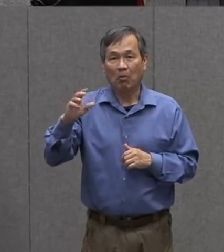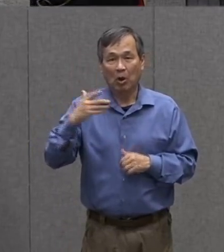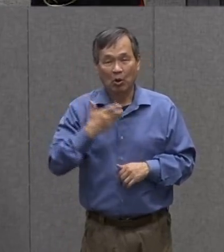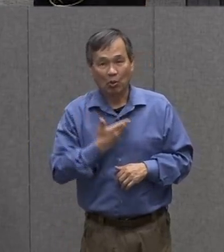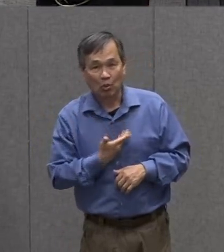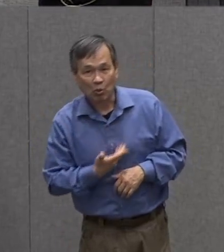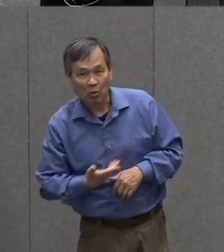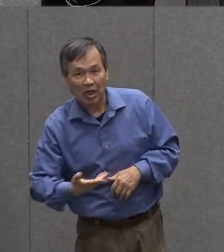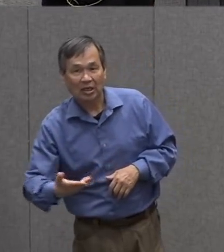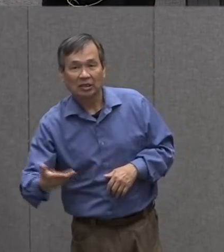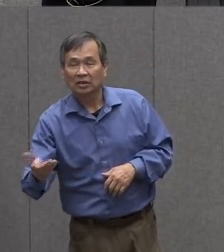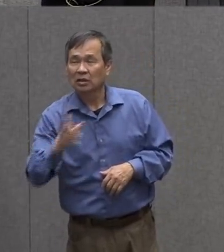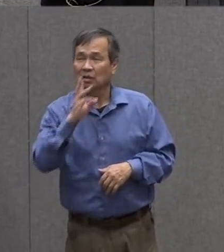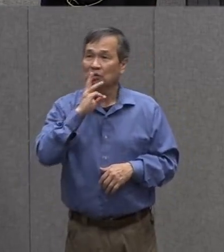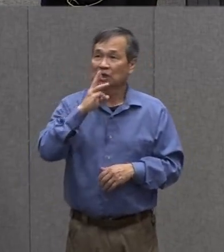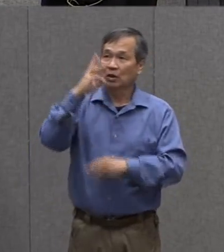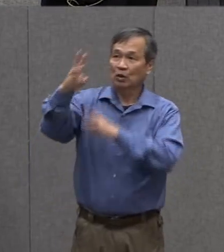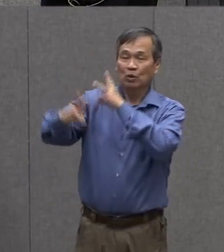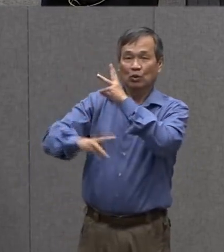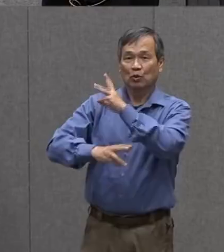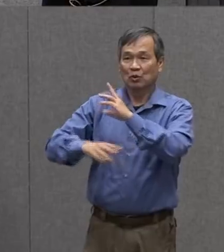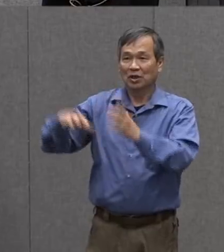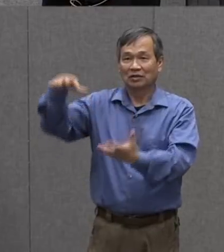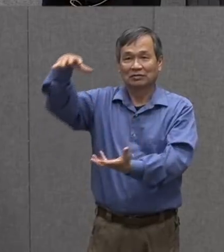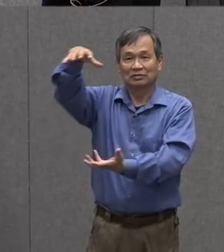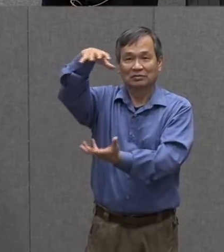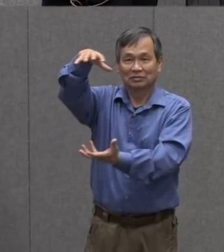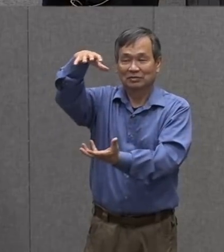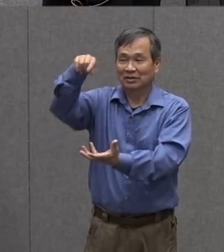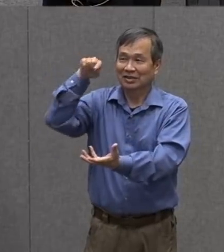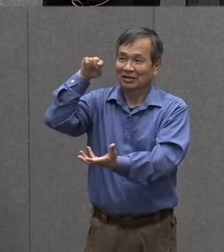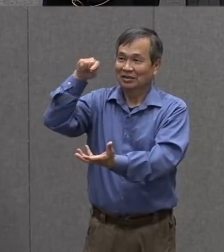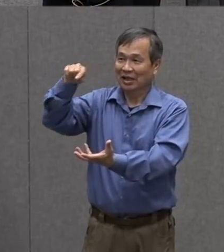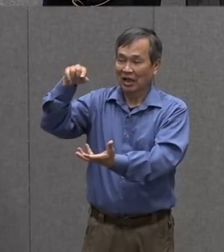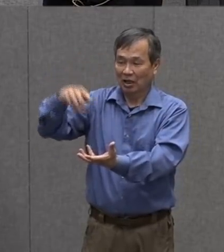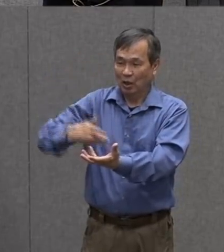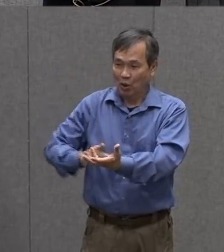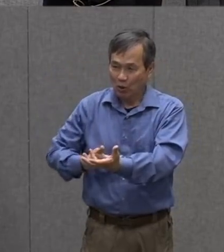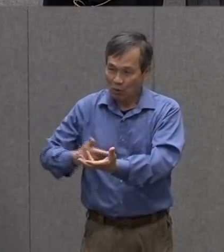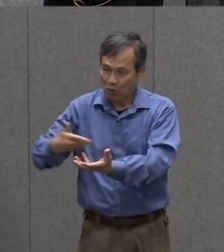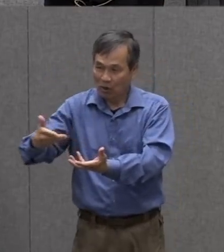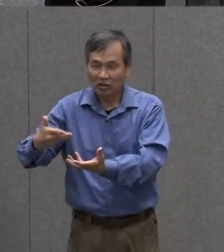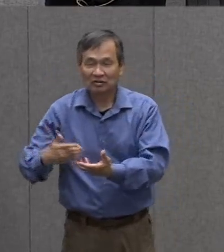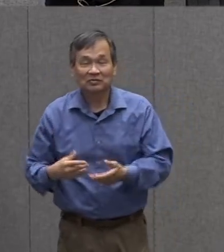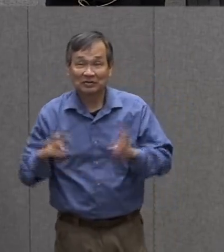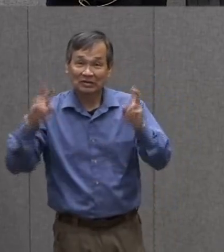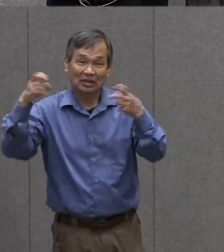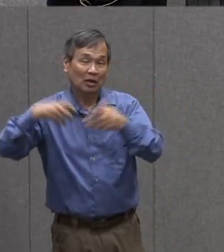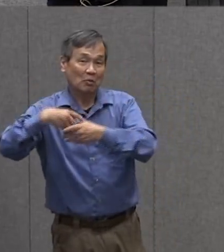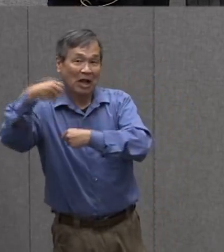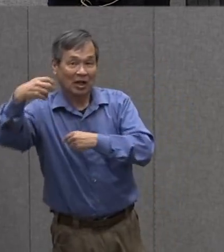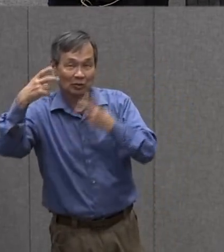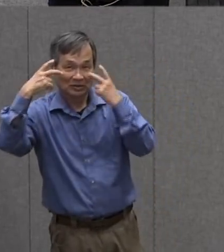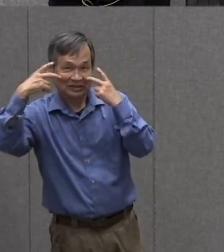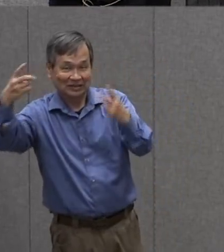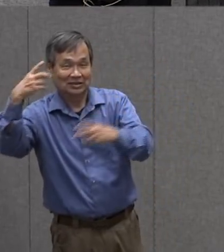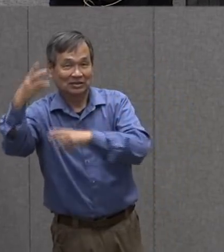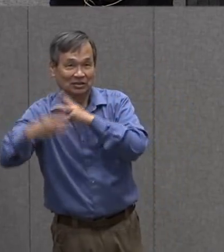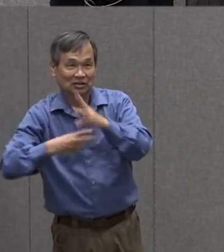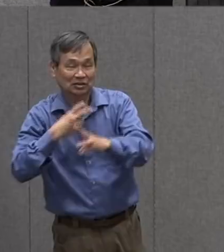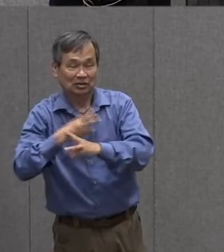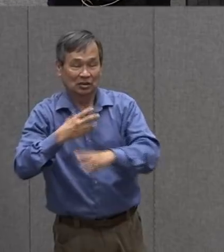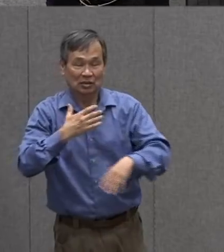and the earth welcomes me when i spend time outside observing what's going on when my